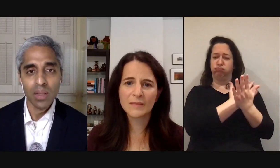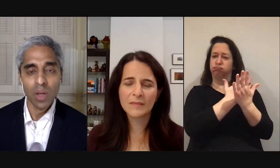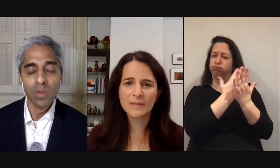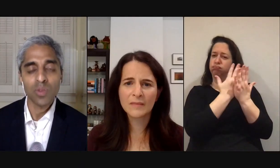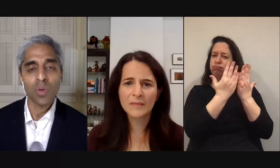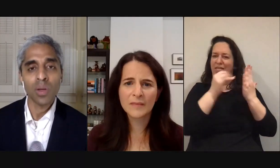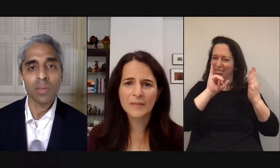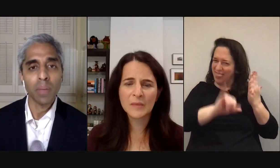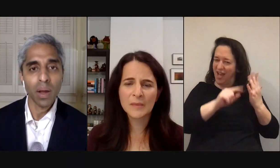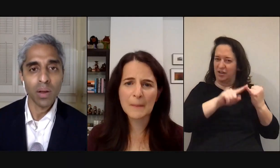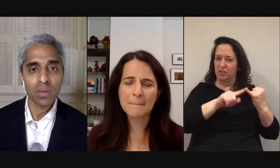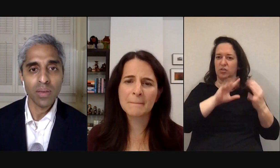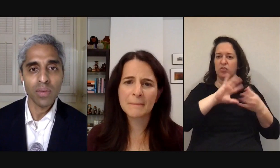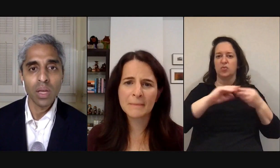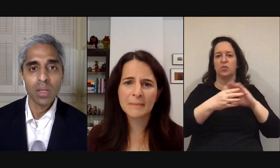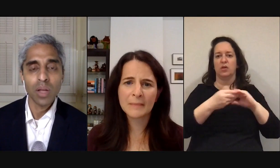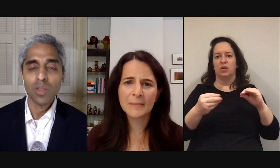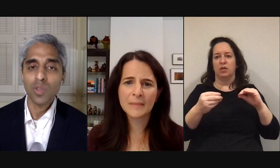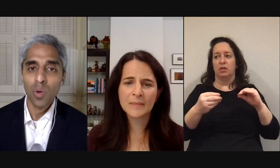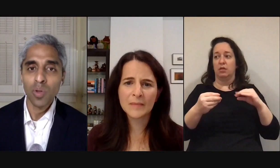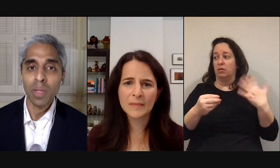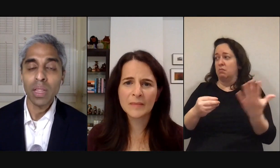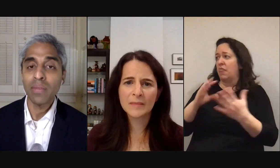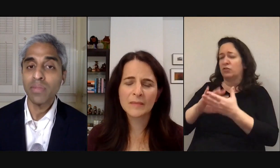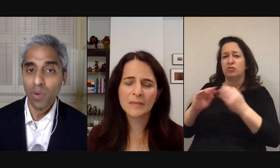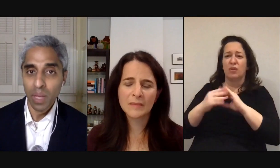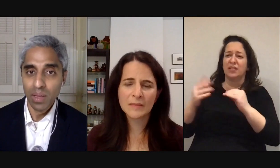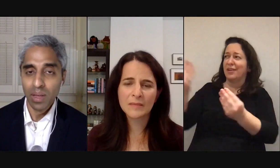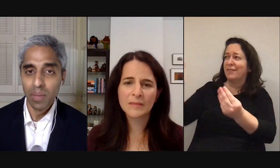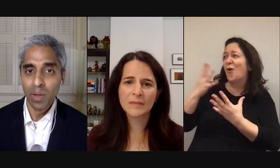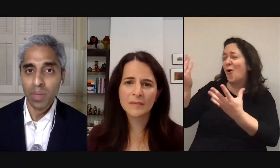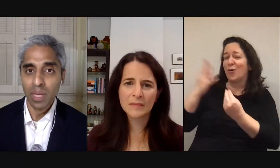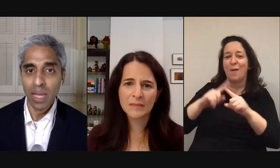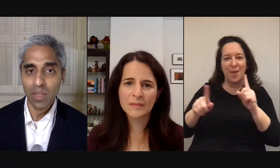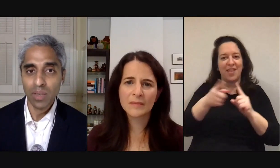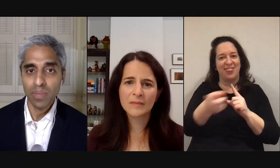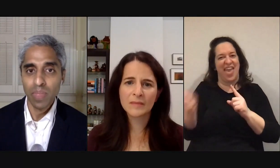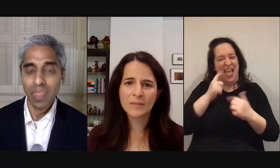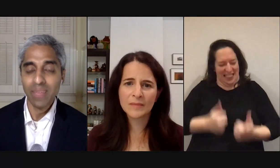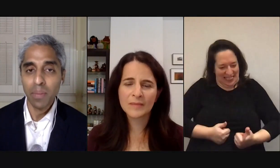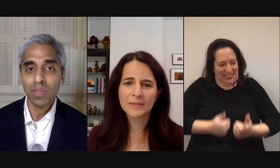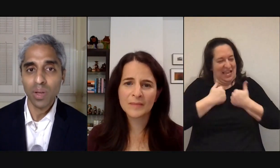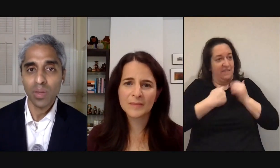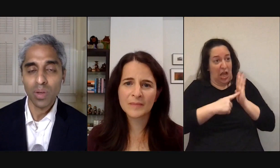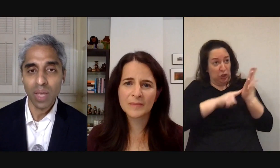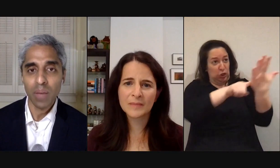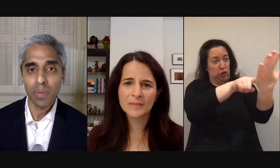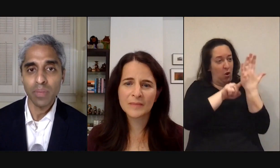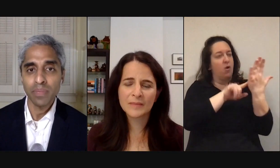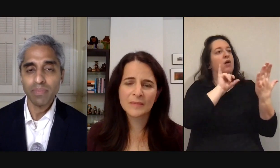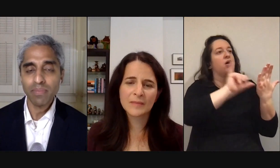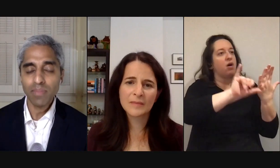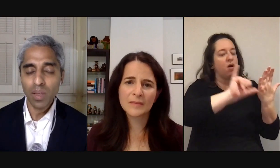and the other stories that my parents have not just told but lived for me about human connection they've demonstrated through